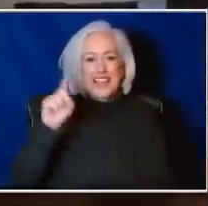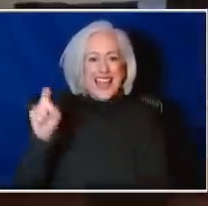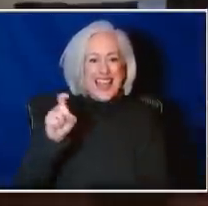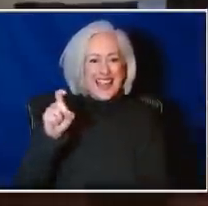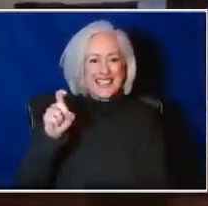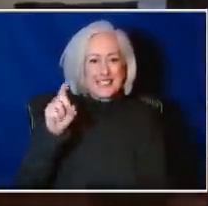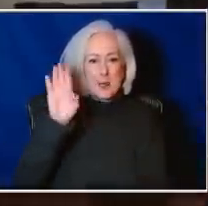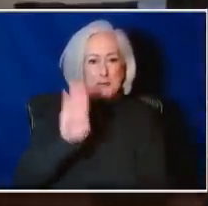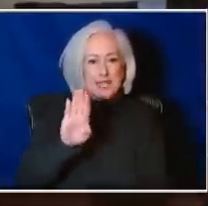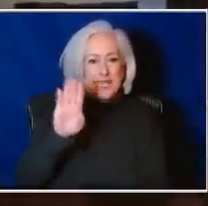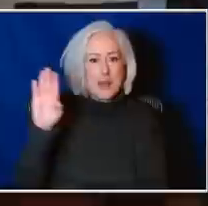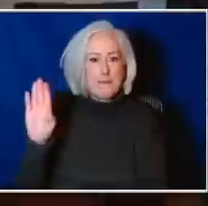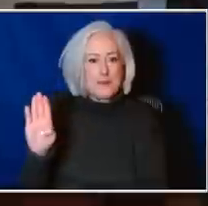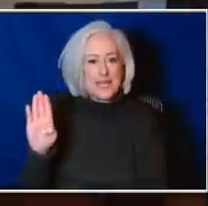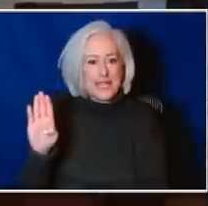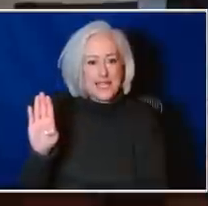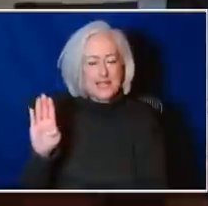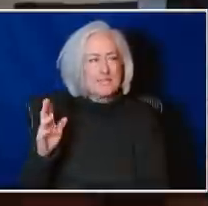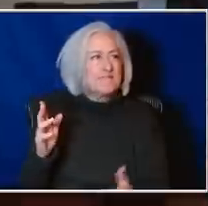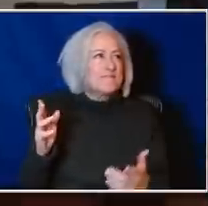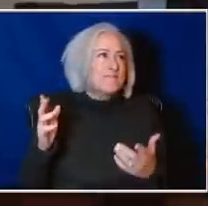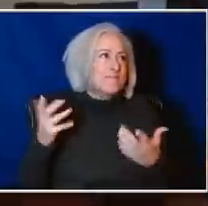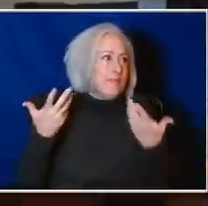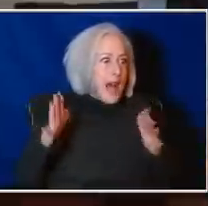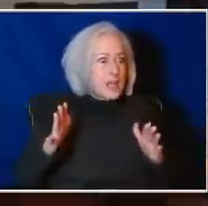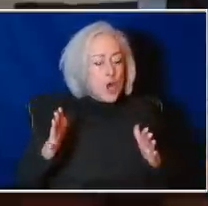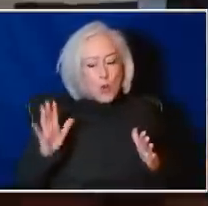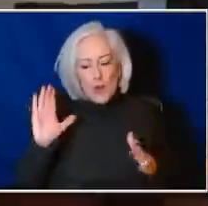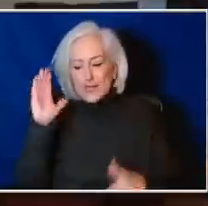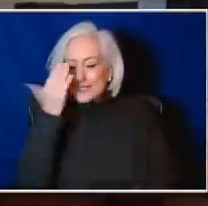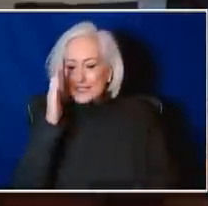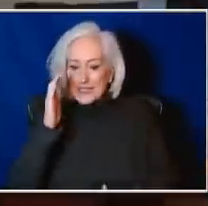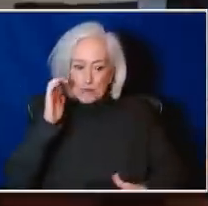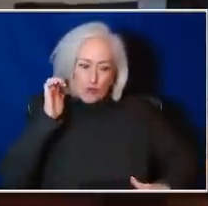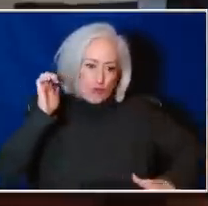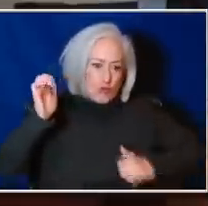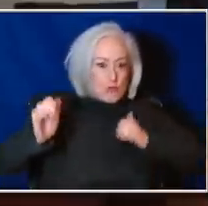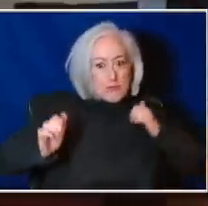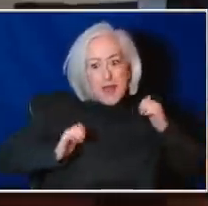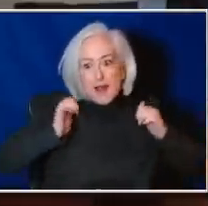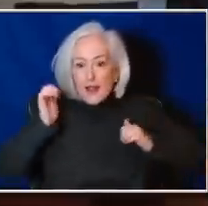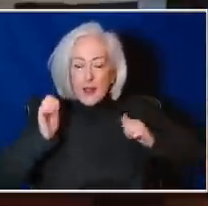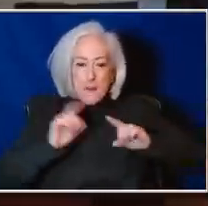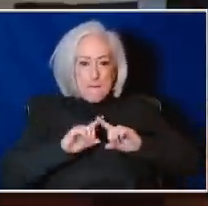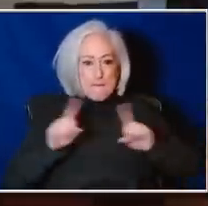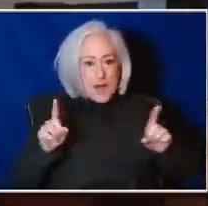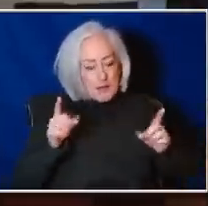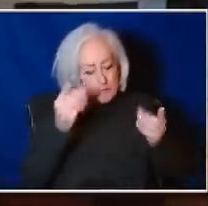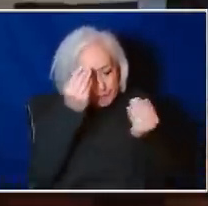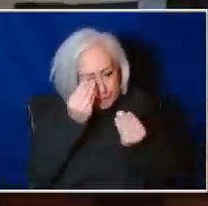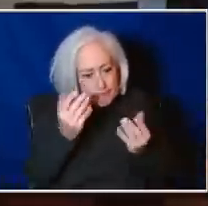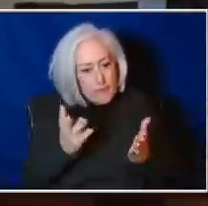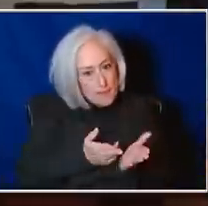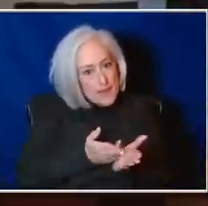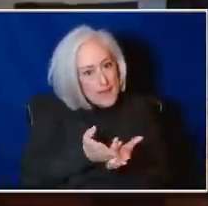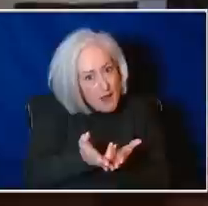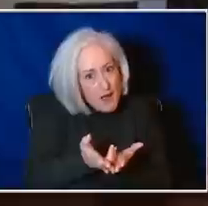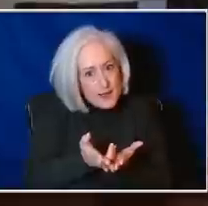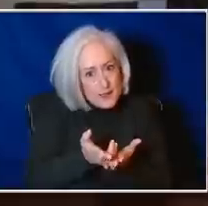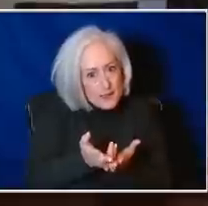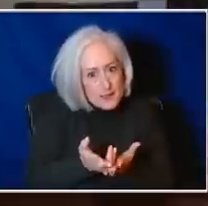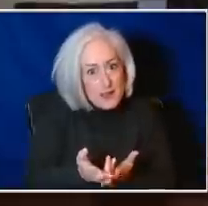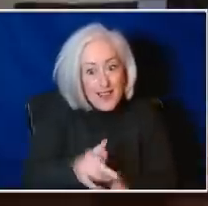And, you I don't want to be dramatic about this, but I also want to be very honest about it. The rapid rise of these